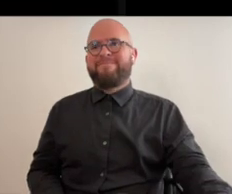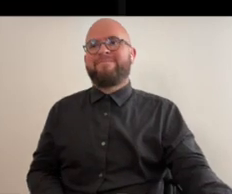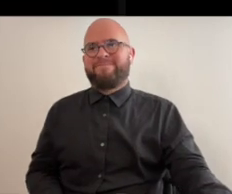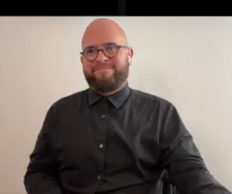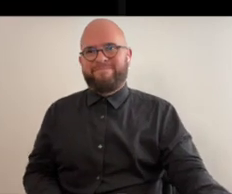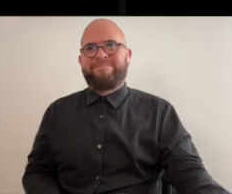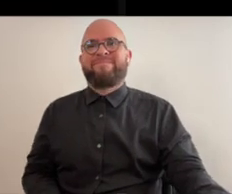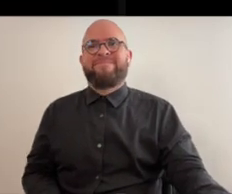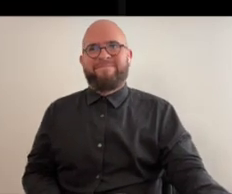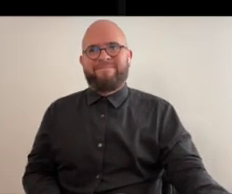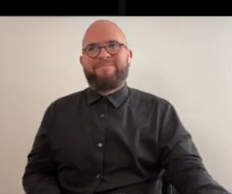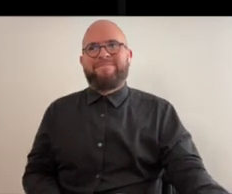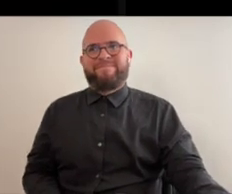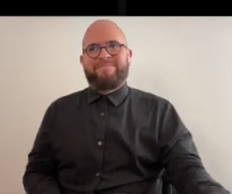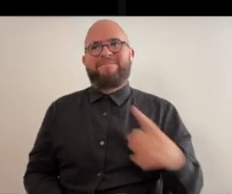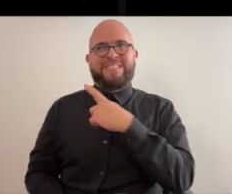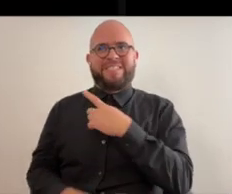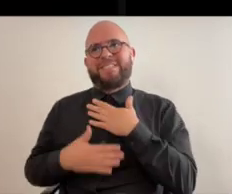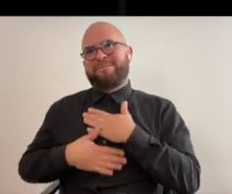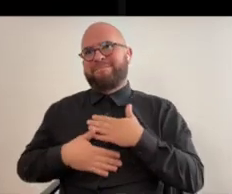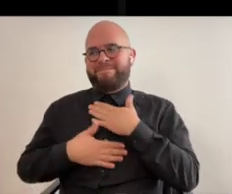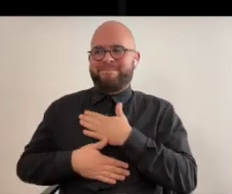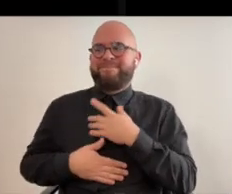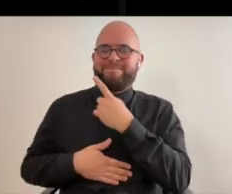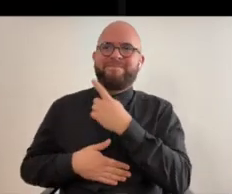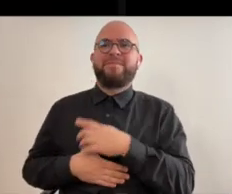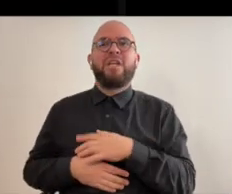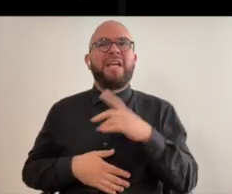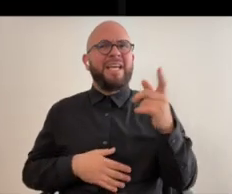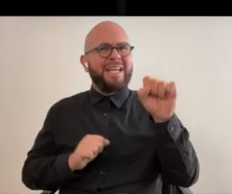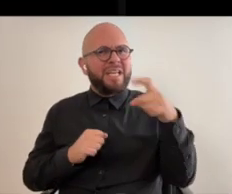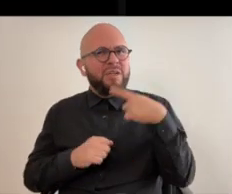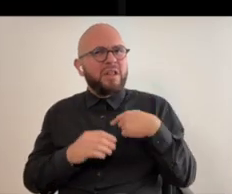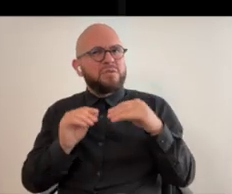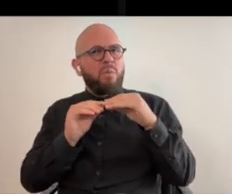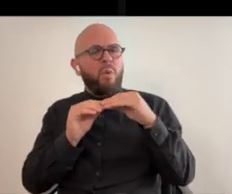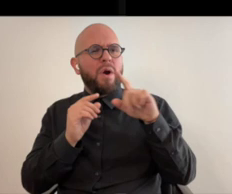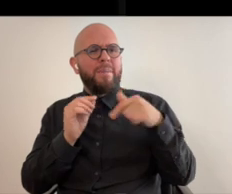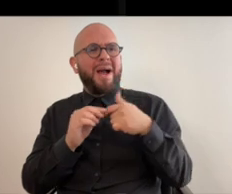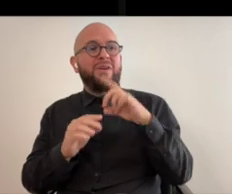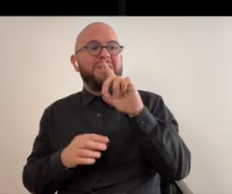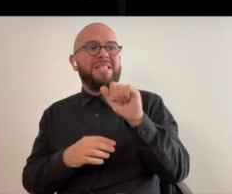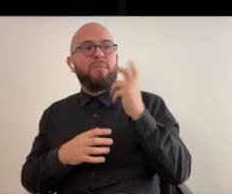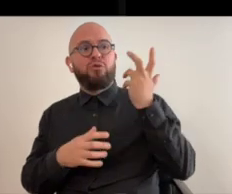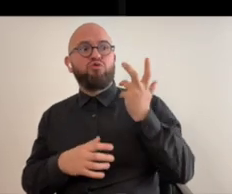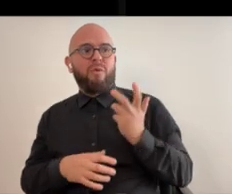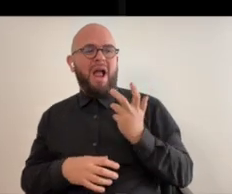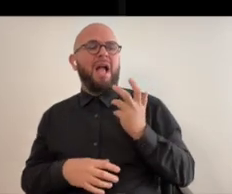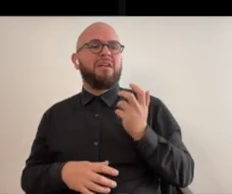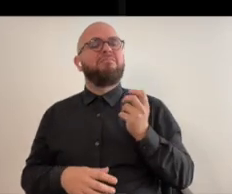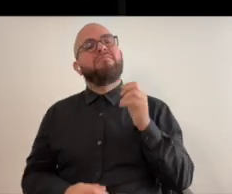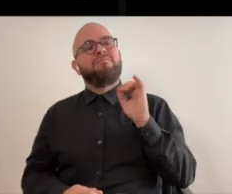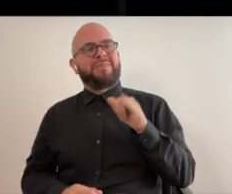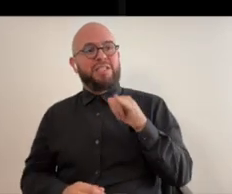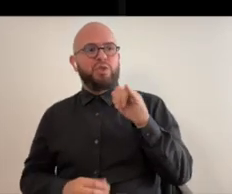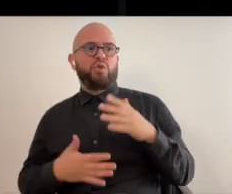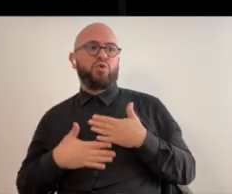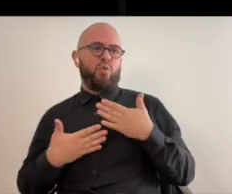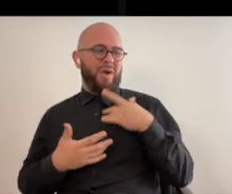joyous yeah this this is a particularly joyous piece actually so can you tell us about disabled drag is joy